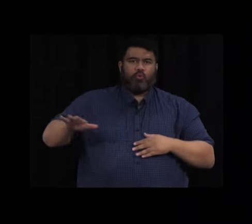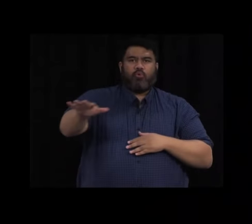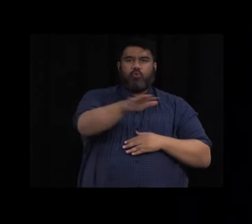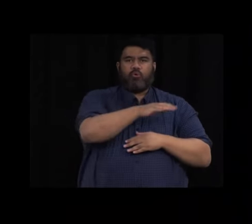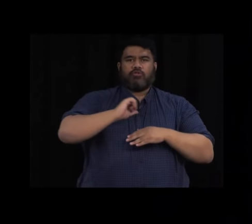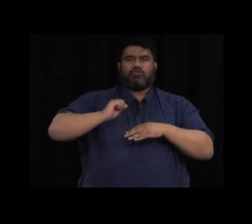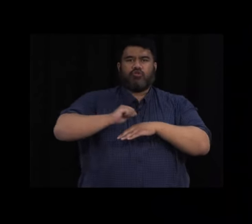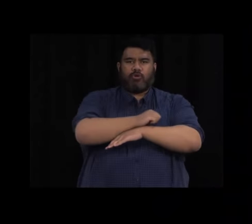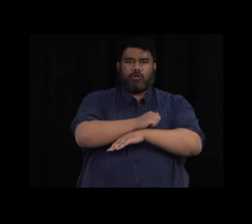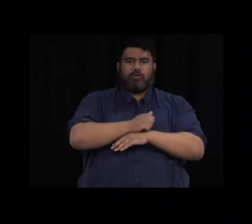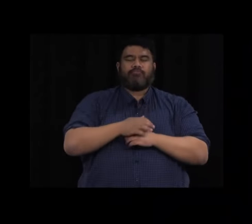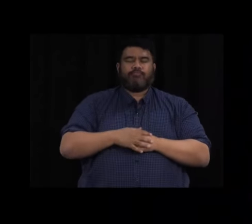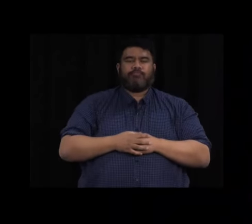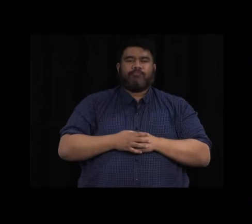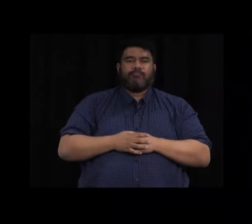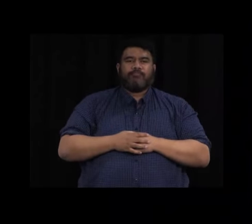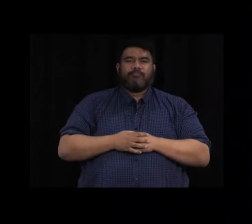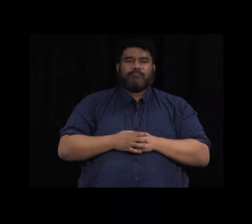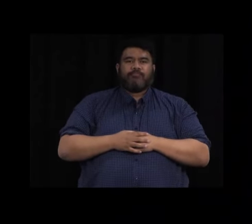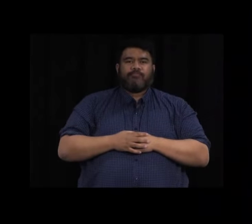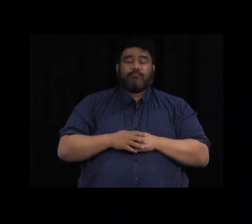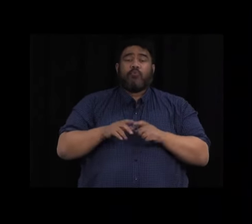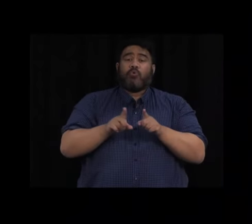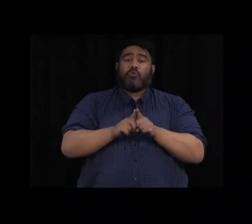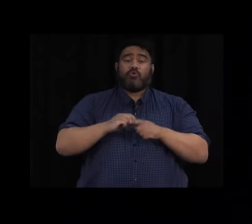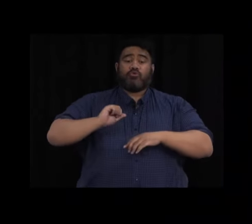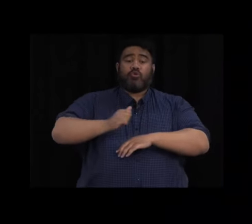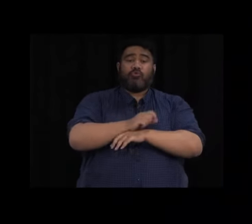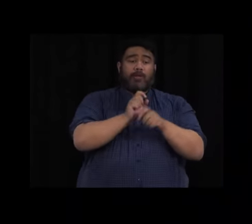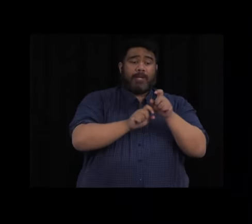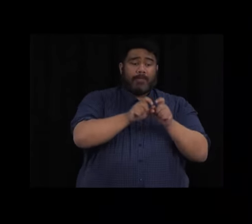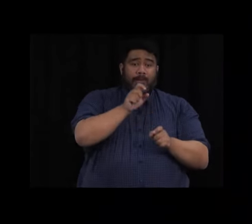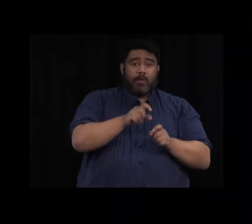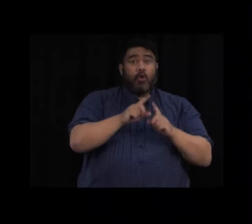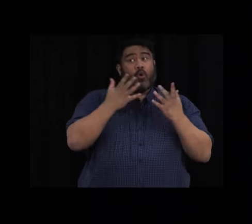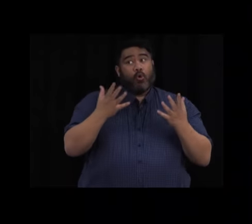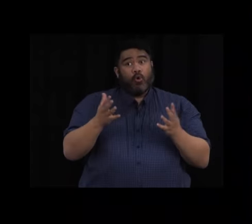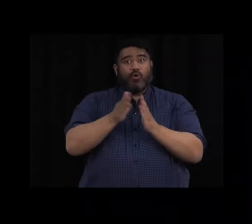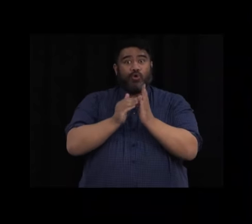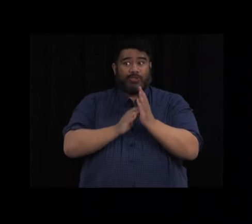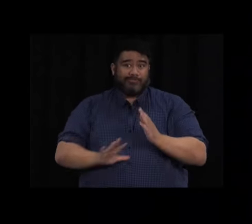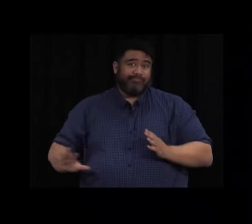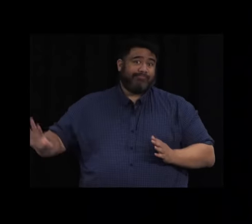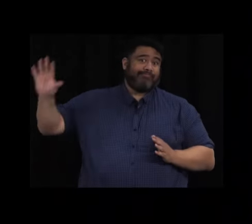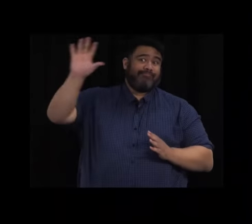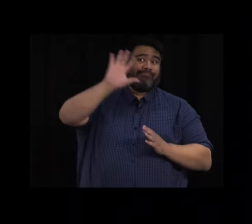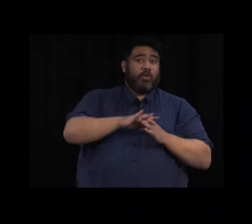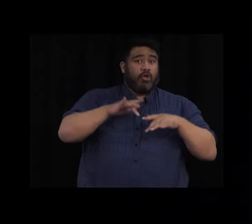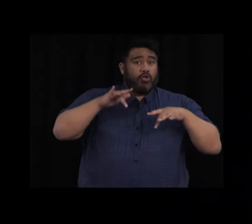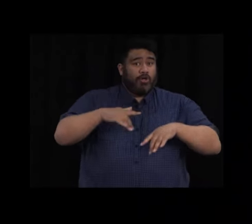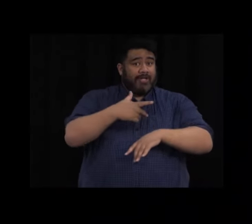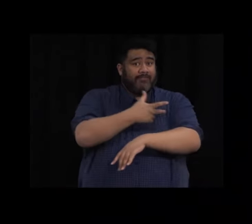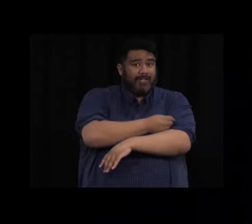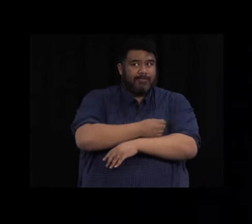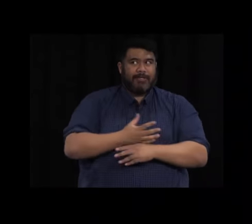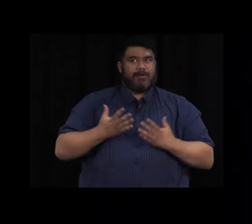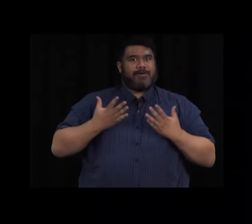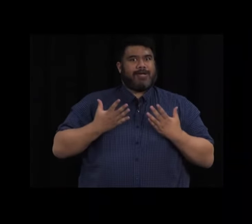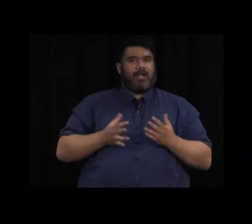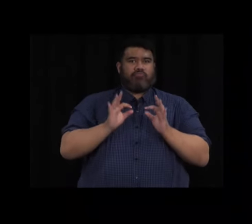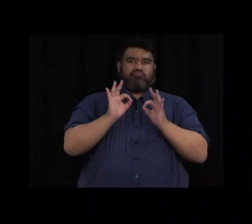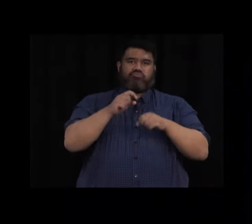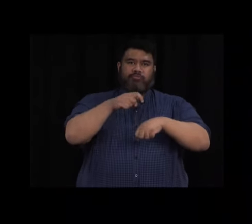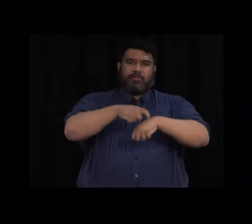I would also like to urge the people of Tauranga, indeed anywhere across the Motu, if you haven't already been vaccinated, now is your opportunity to do that.